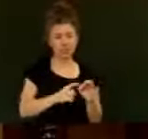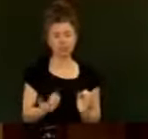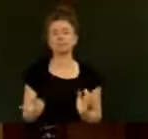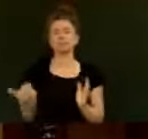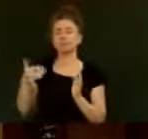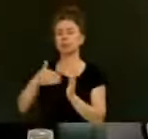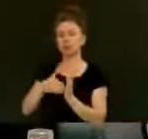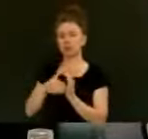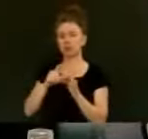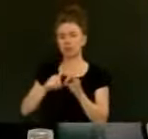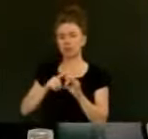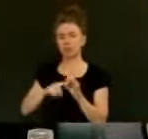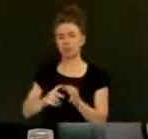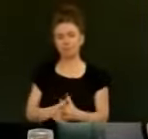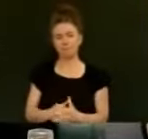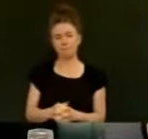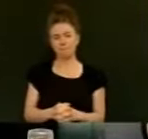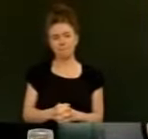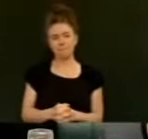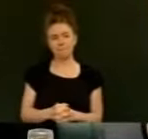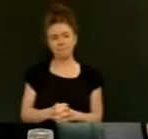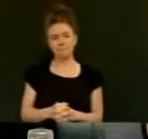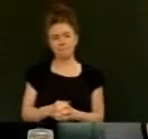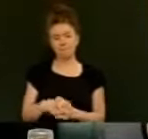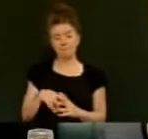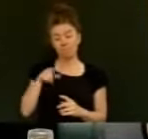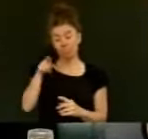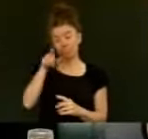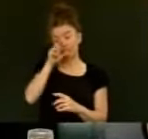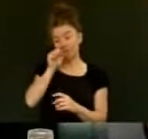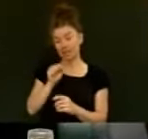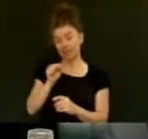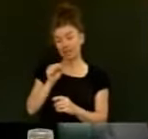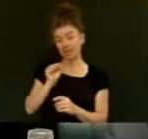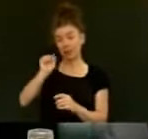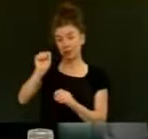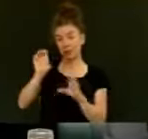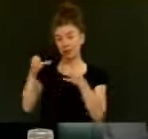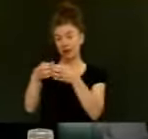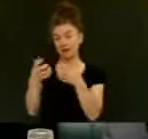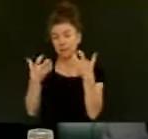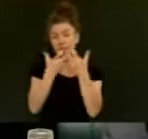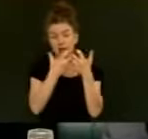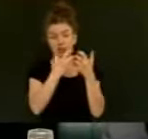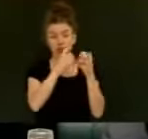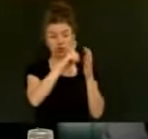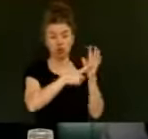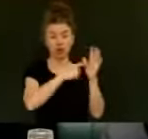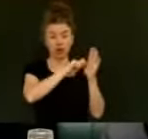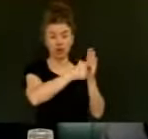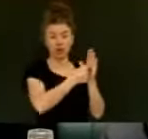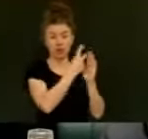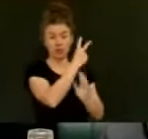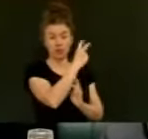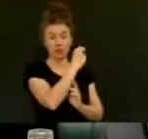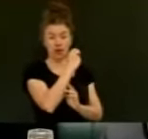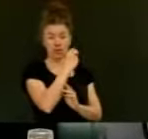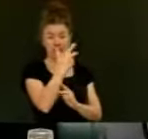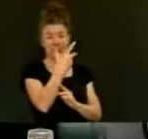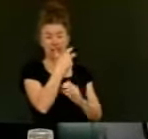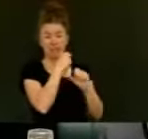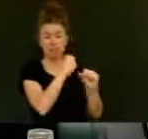Supplementary question, Stuart Nash. Does she believe her party has lived up to John Key's 2008 commitment to, quote,